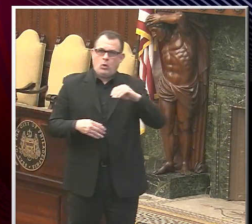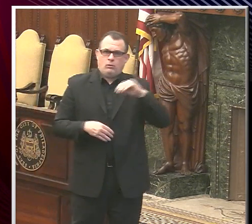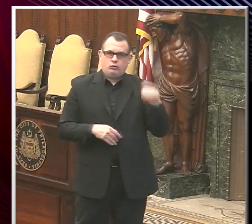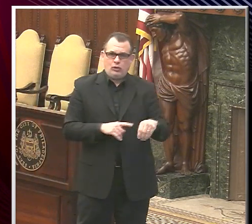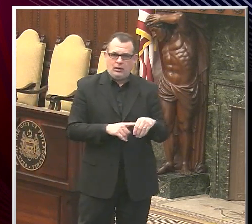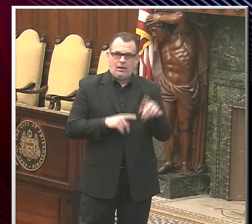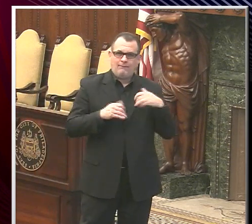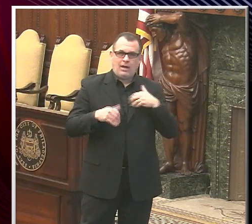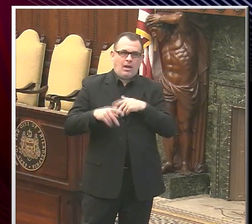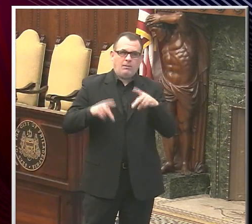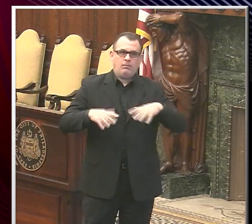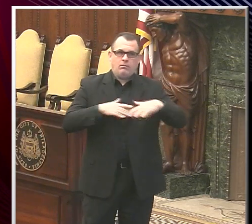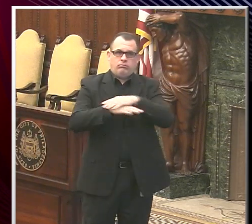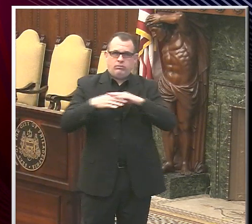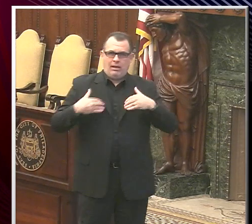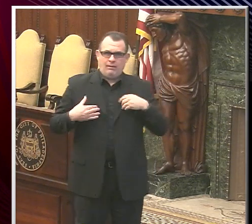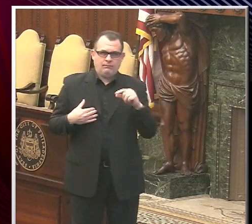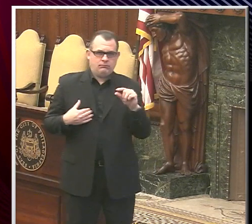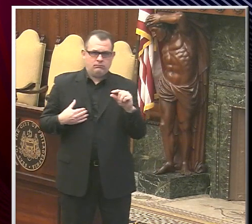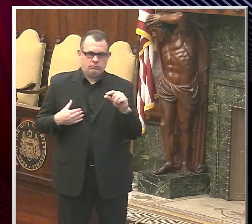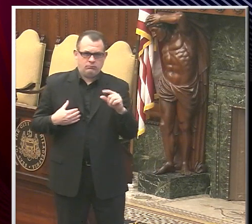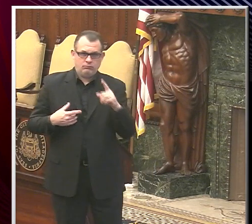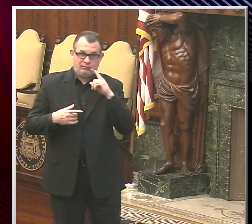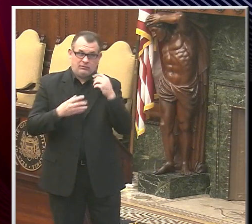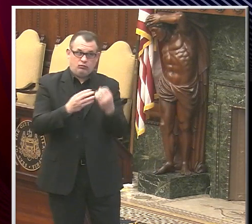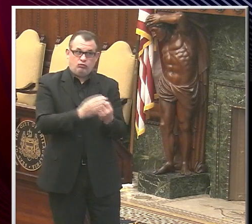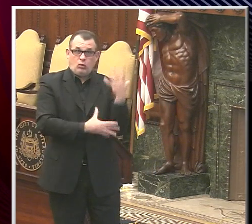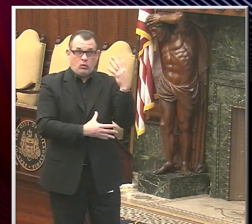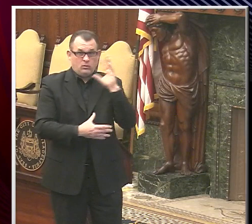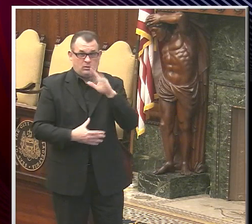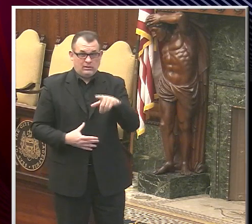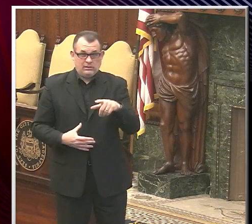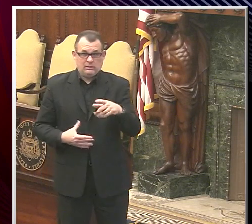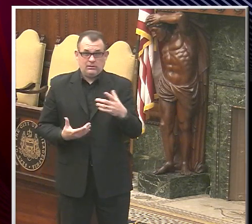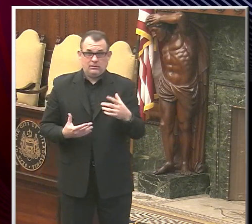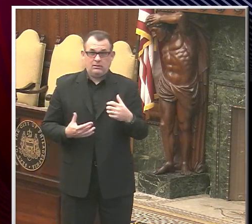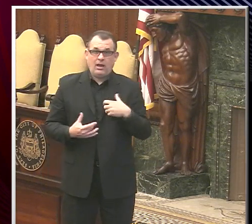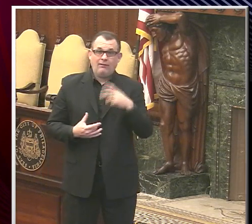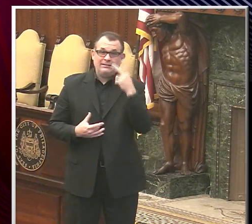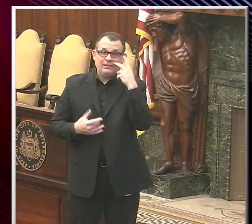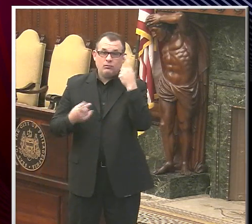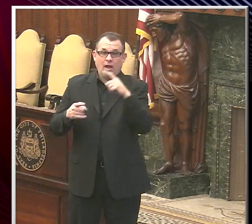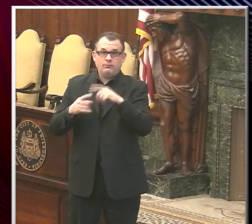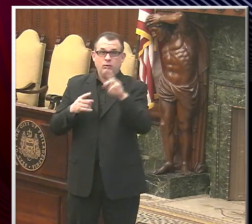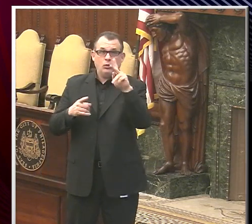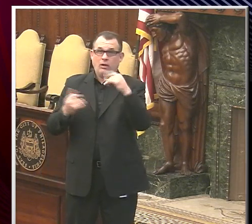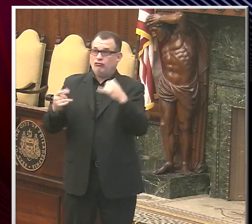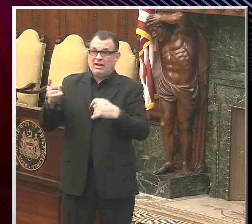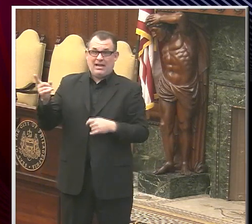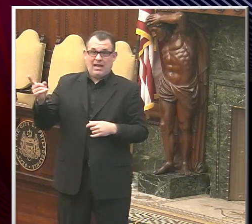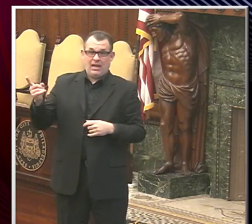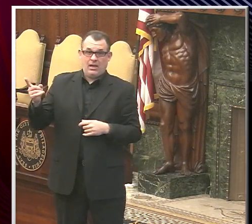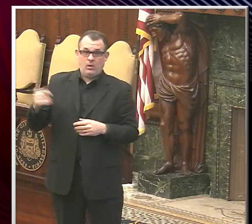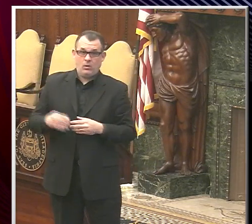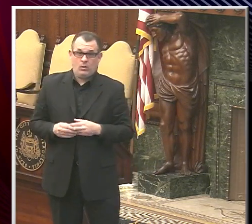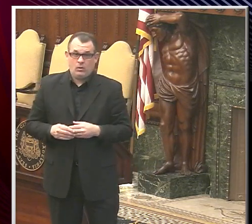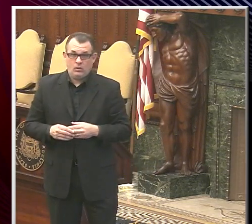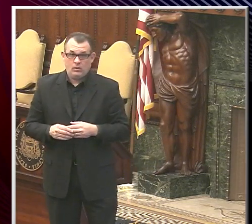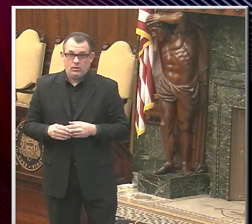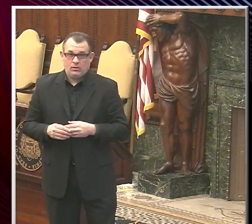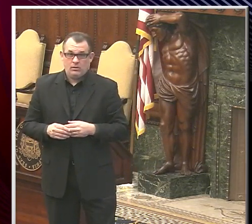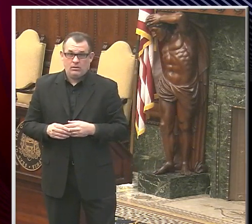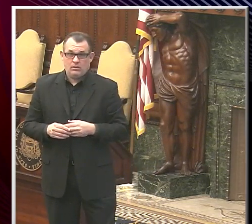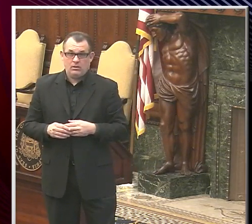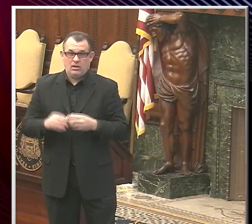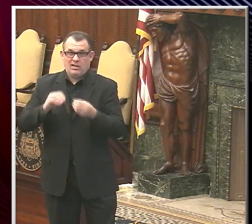are circulating, but growing rapidly. On the other hand, if you look at what's happening in United Kingdom right now, case rates are falling very rapidly. So, does